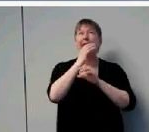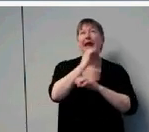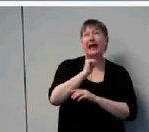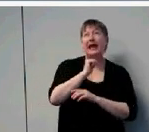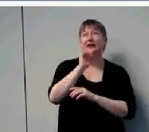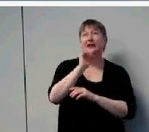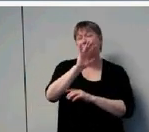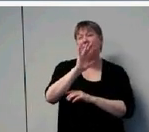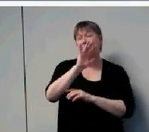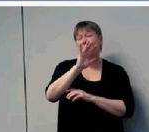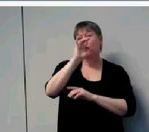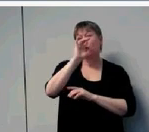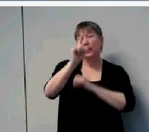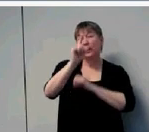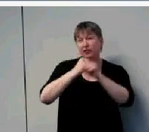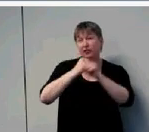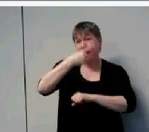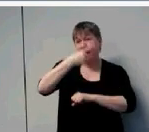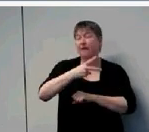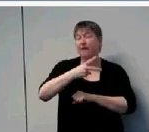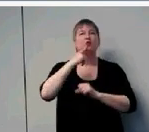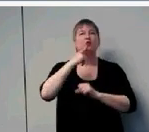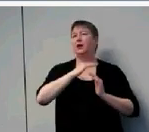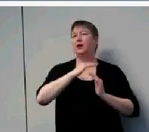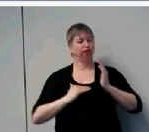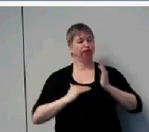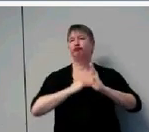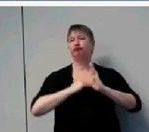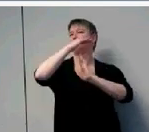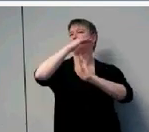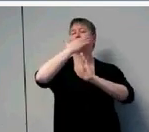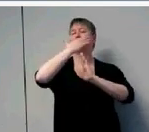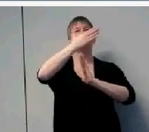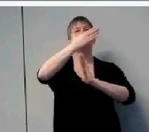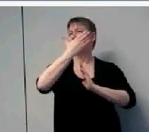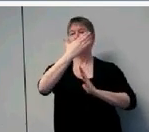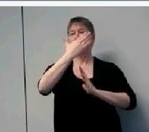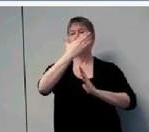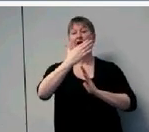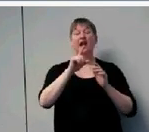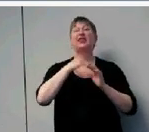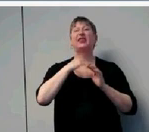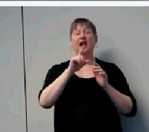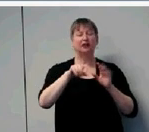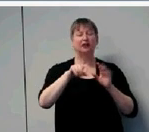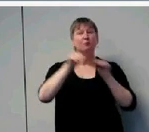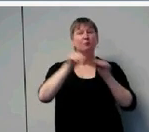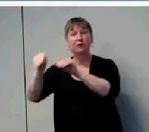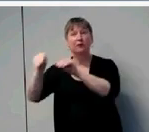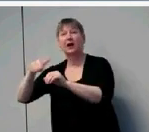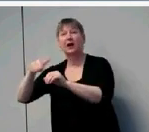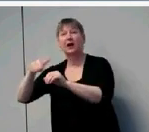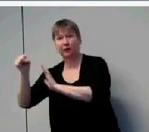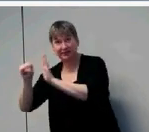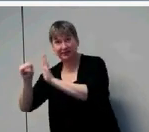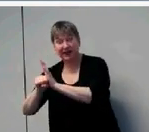prompted a move to another state. She did not get linked into early intervention and stopped